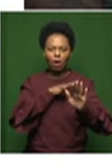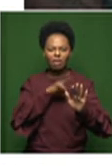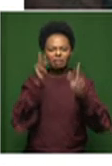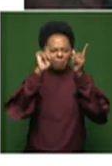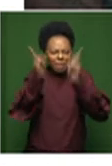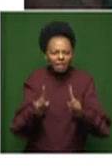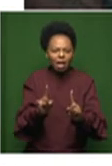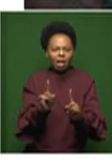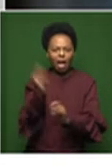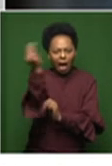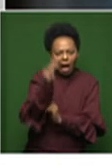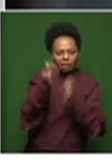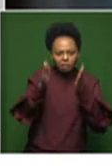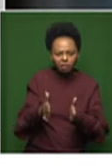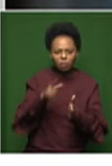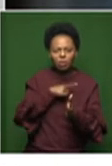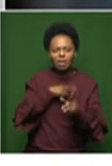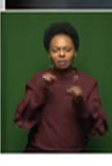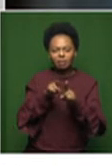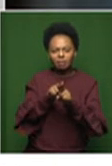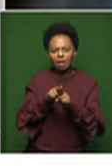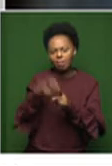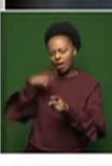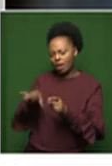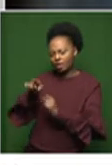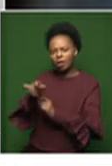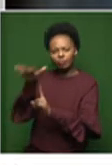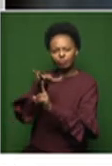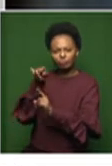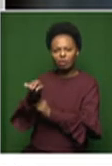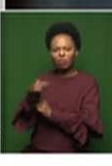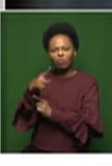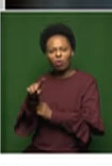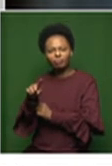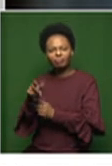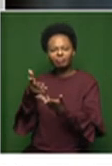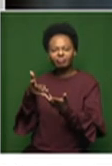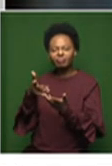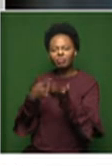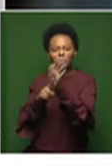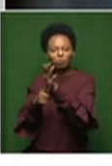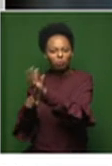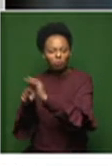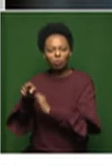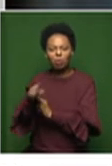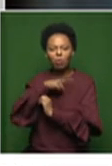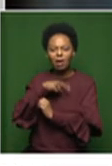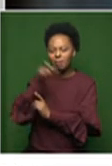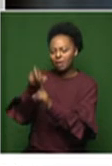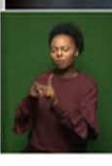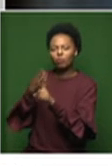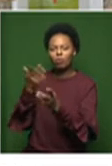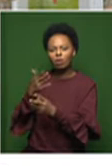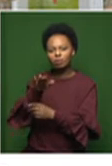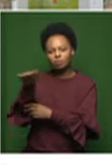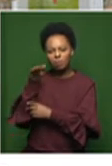artist. We're running a little pop-up residency as well in the space. So one of Guns N' Rain artists has traveled from Zimbabwe,